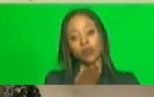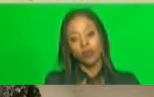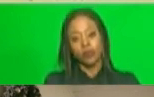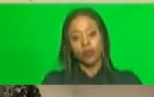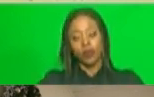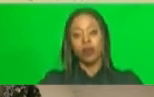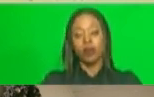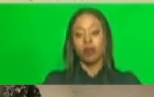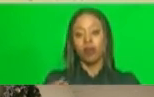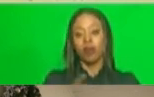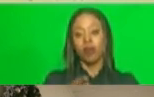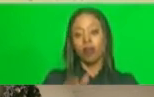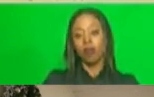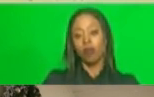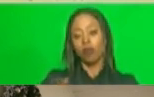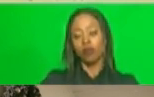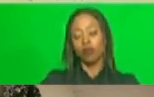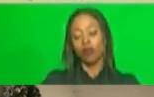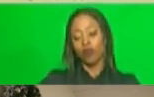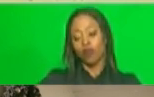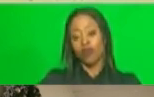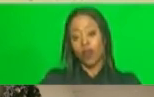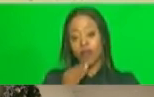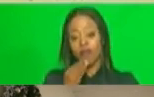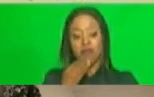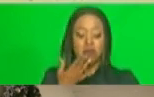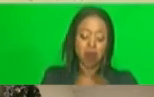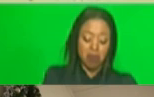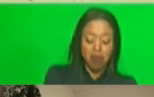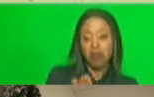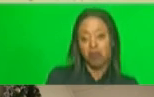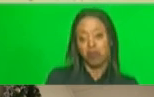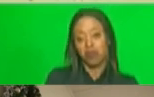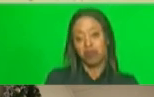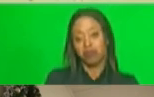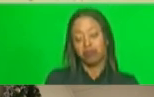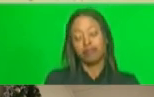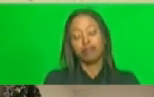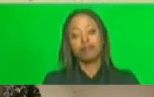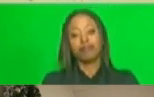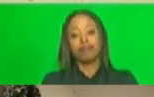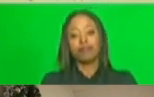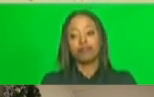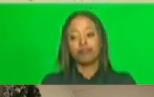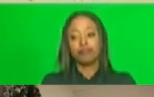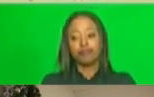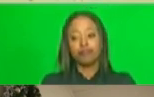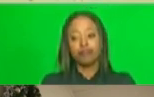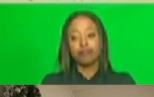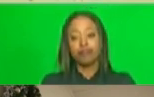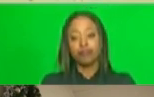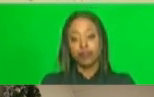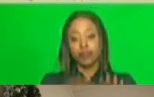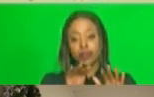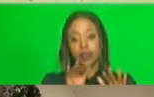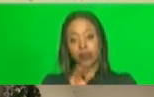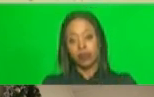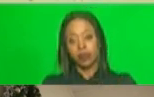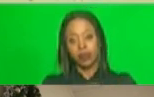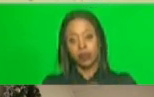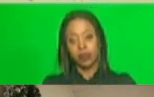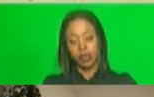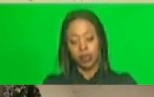who sells food just outside the school premises. A public education